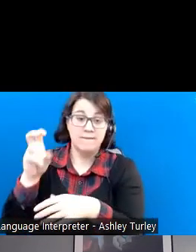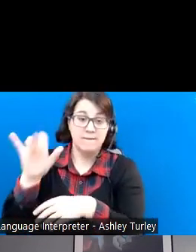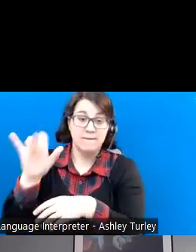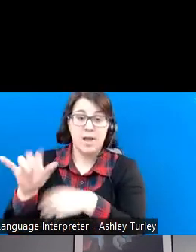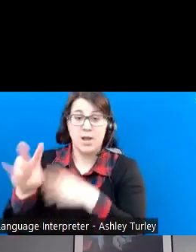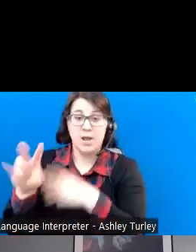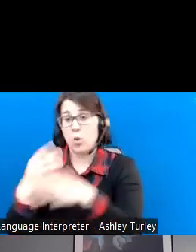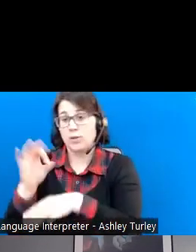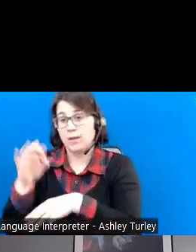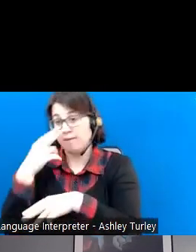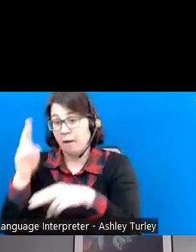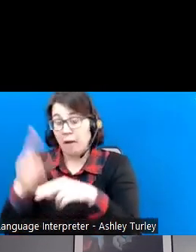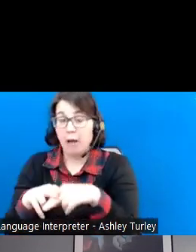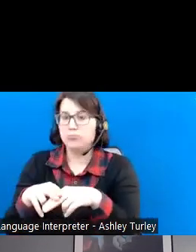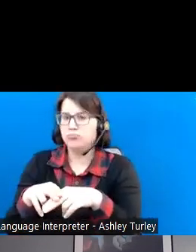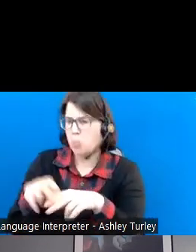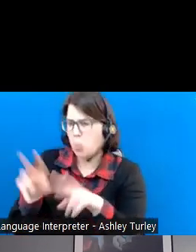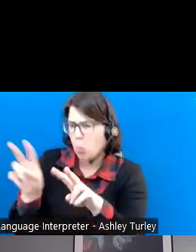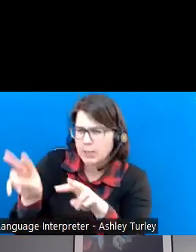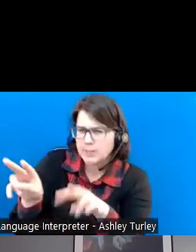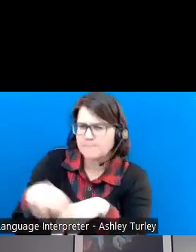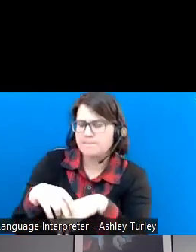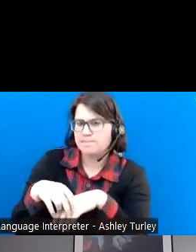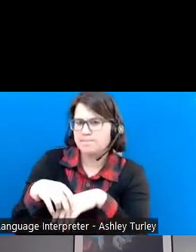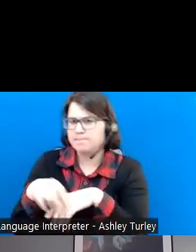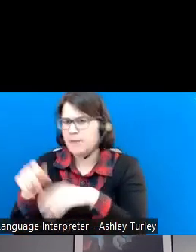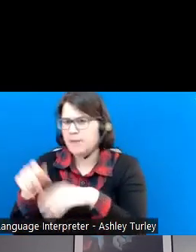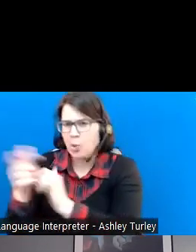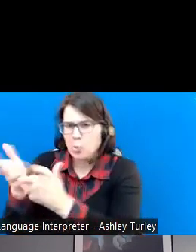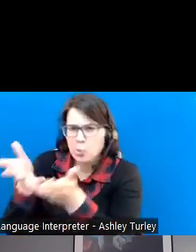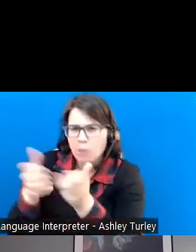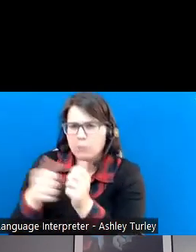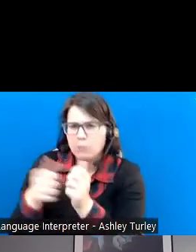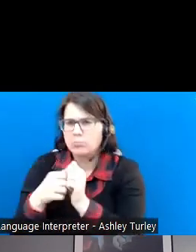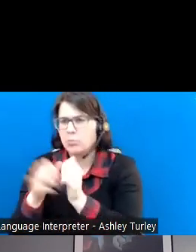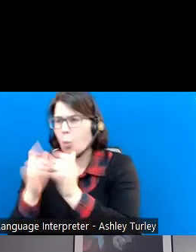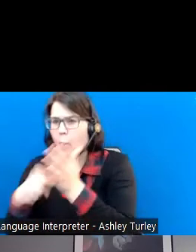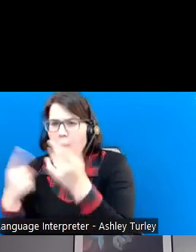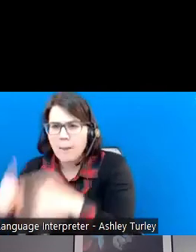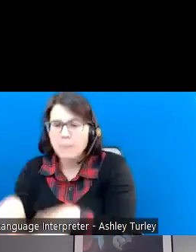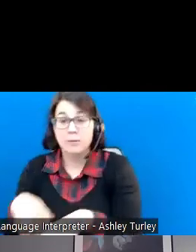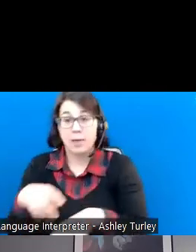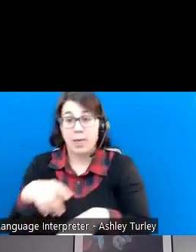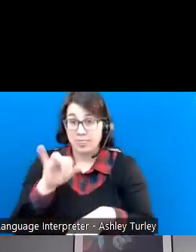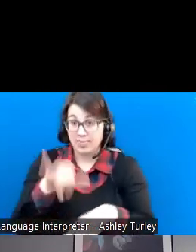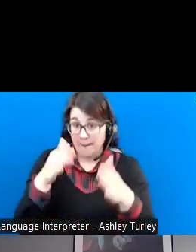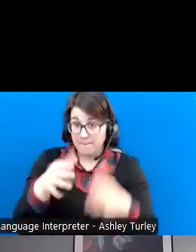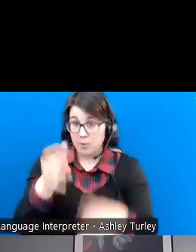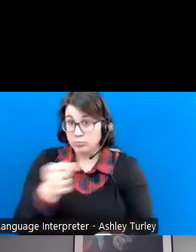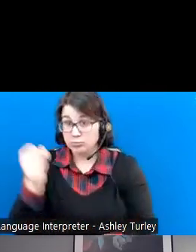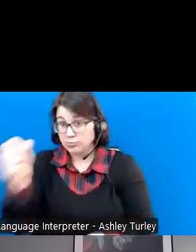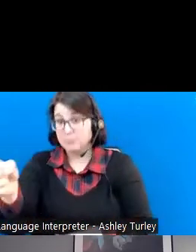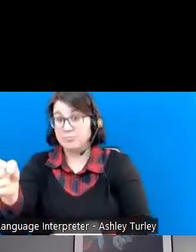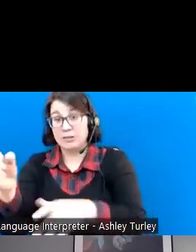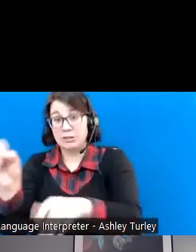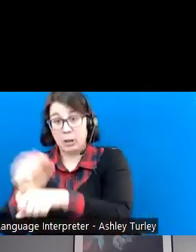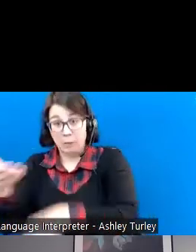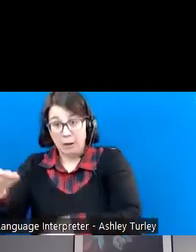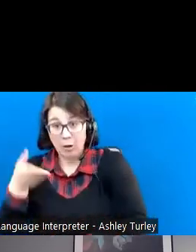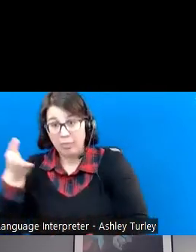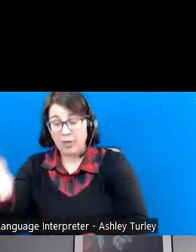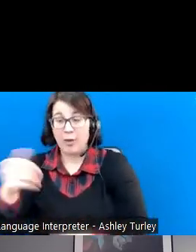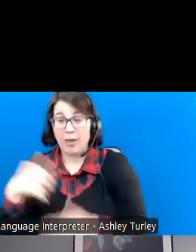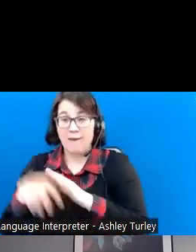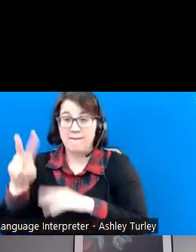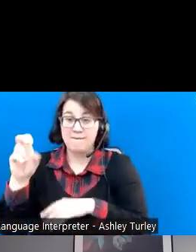see how they talked with people, what happened. And in that situation, you ended up with that person getting a job there at Valley Worlds of Fun, you know, about six to eight months